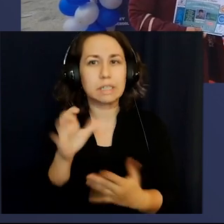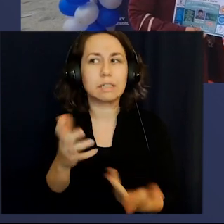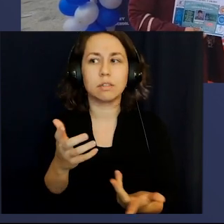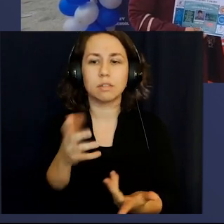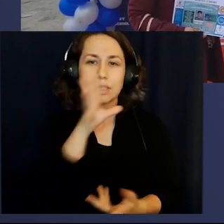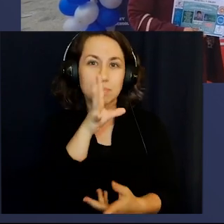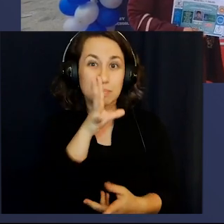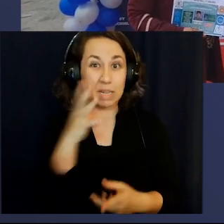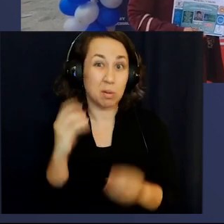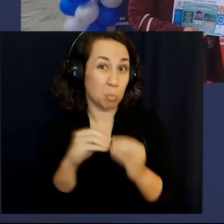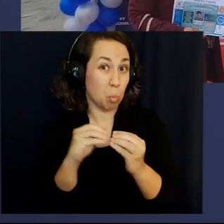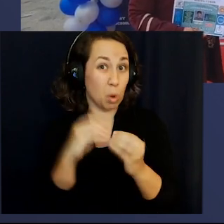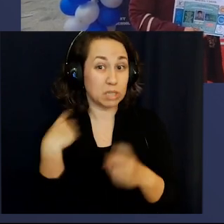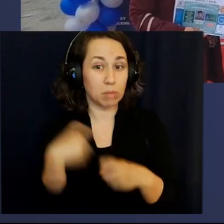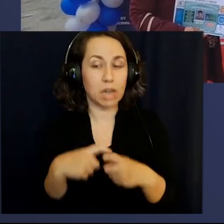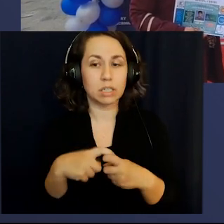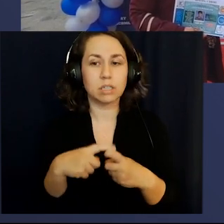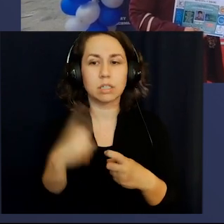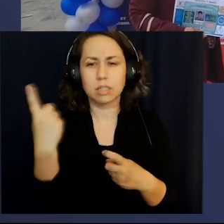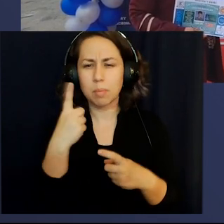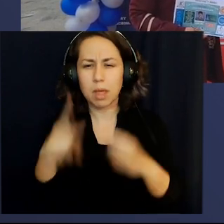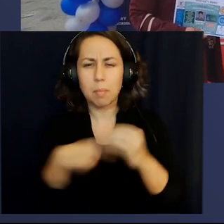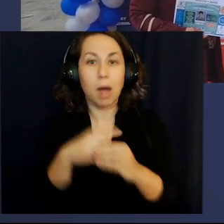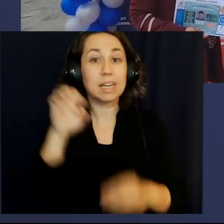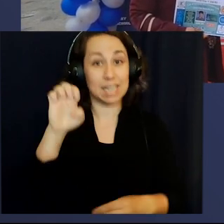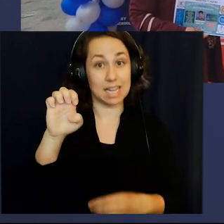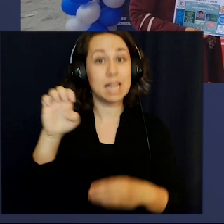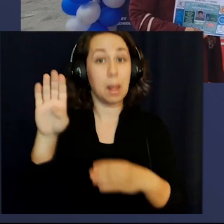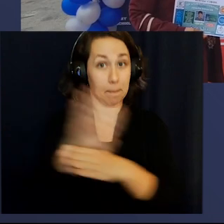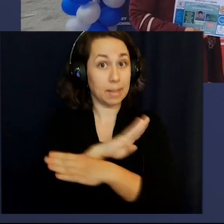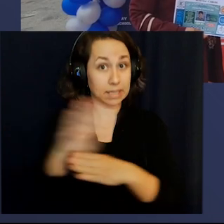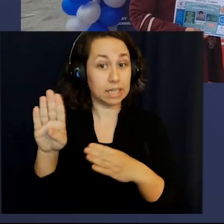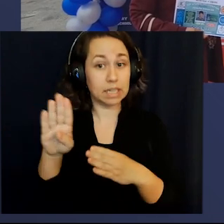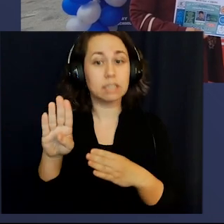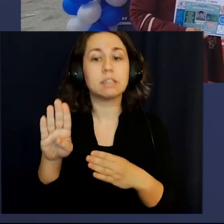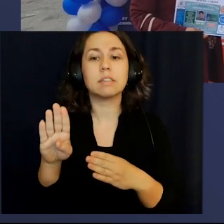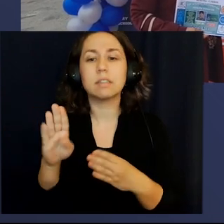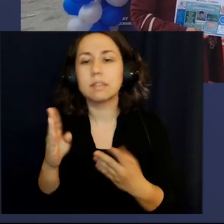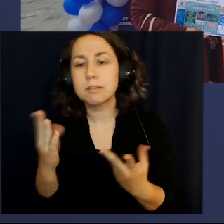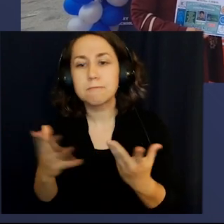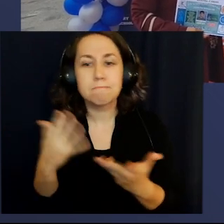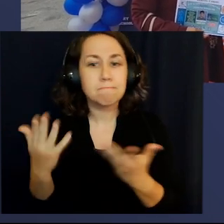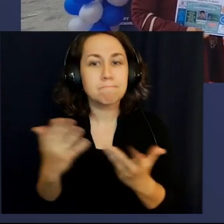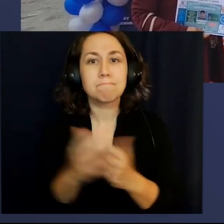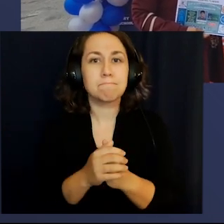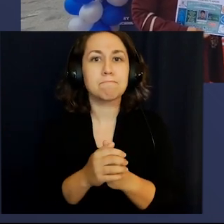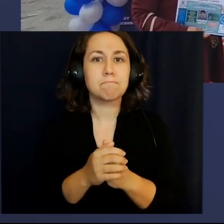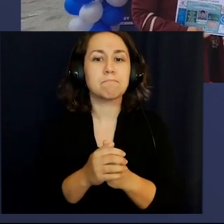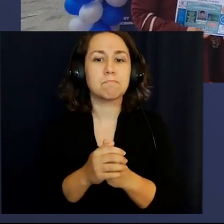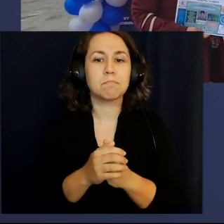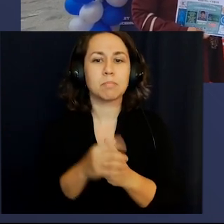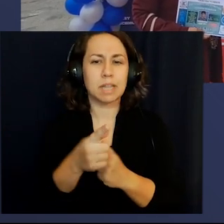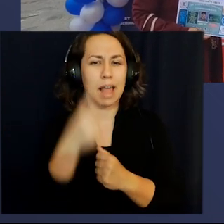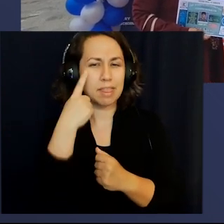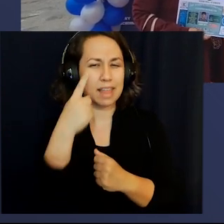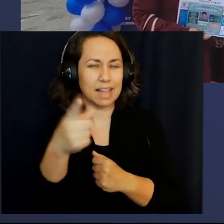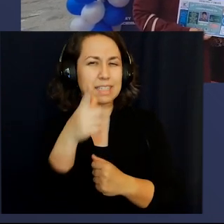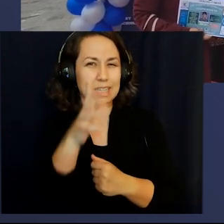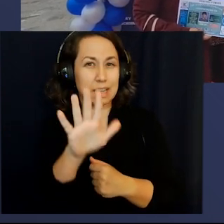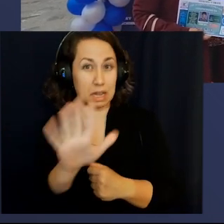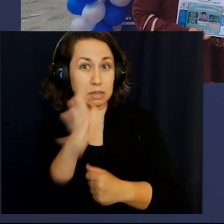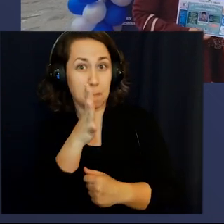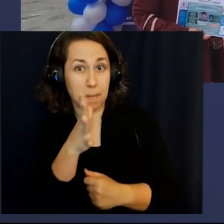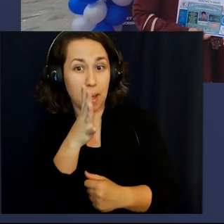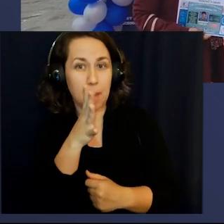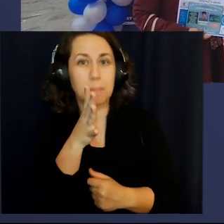AISF, her E-business and the school for the orientation that she has given her son.